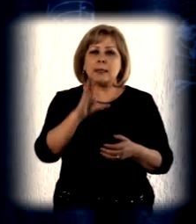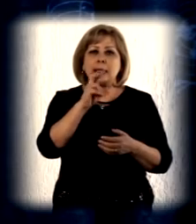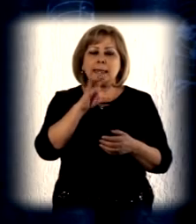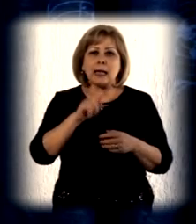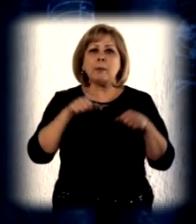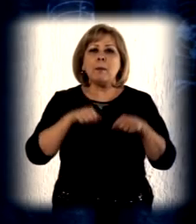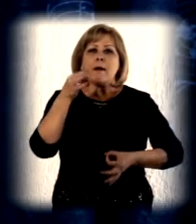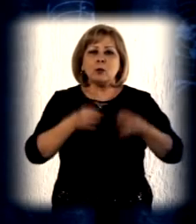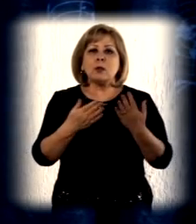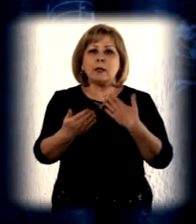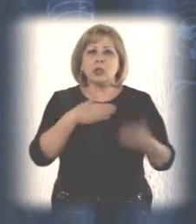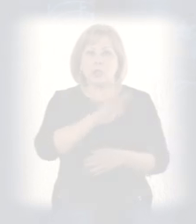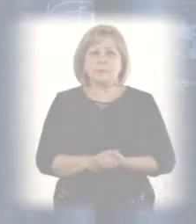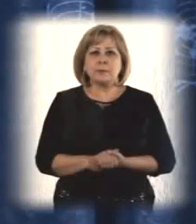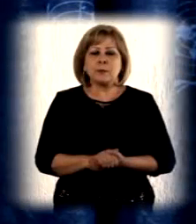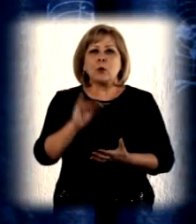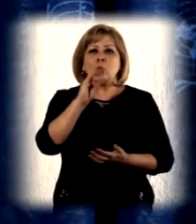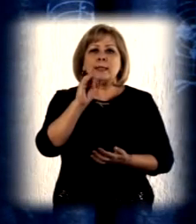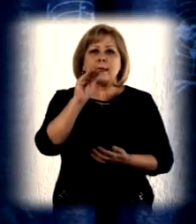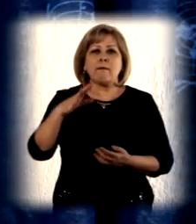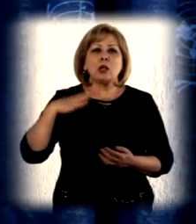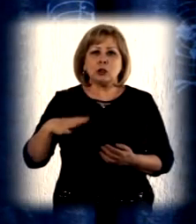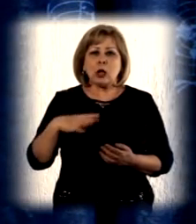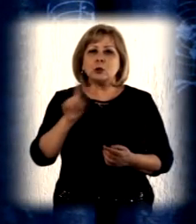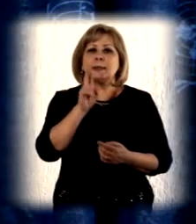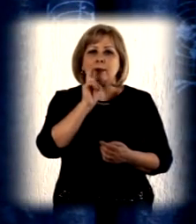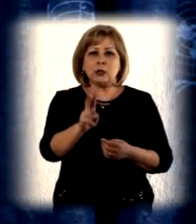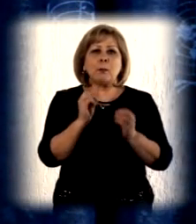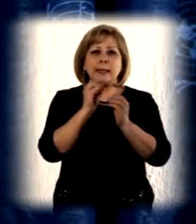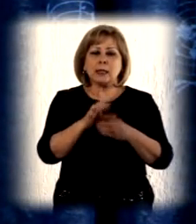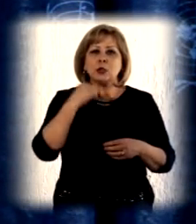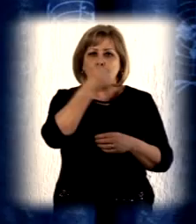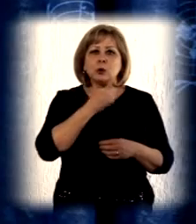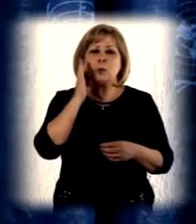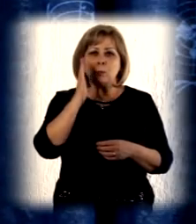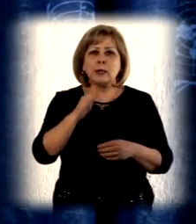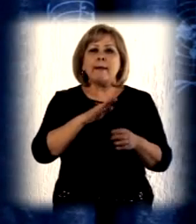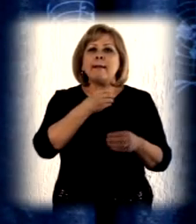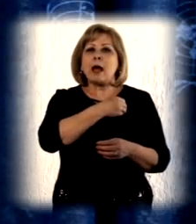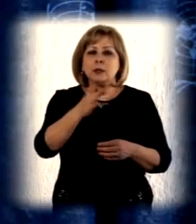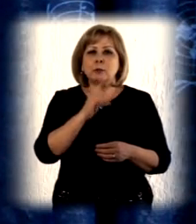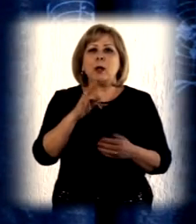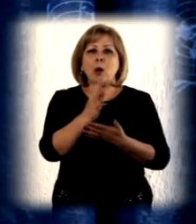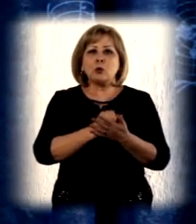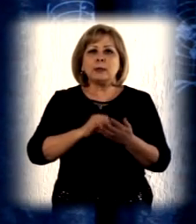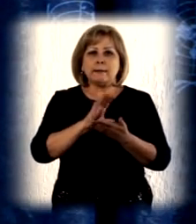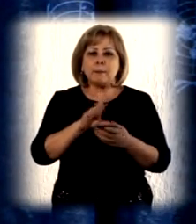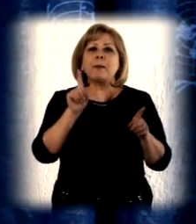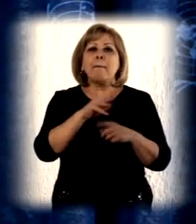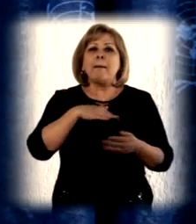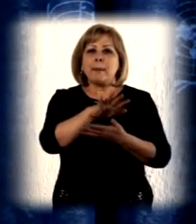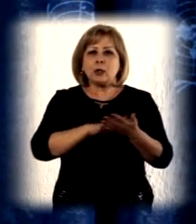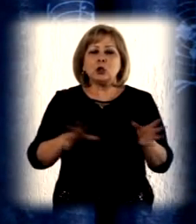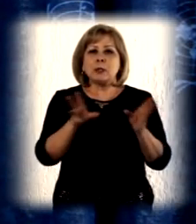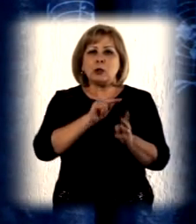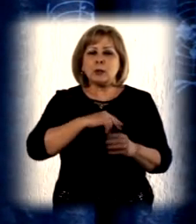international standards of justice for children. UNICEF is anticipating a busy and productive year in 2015. We will